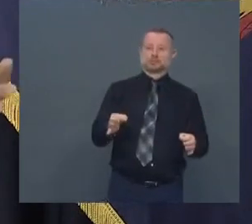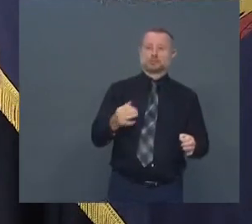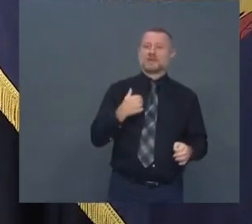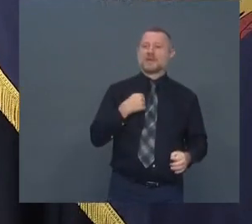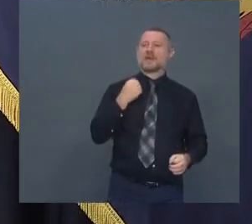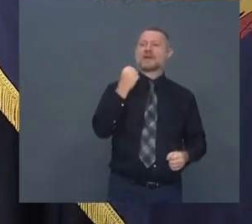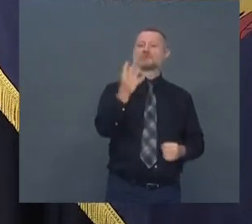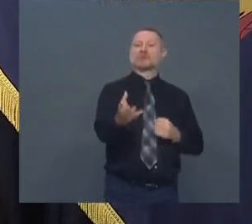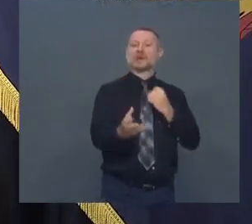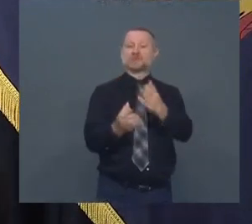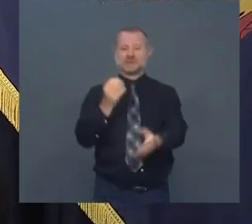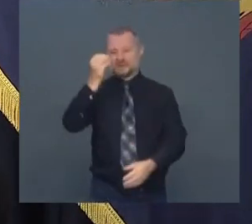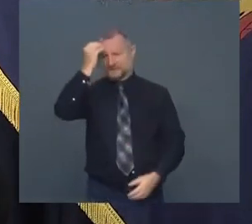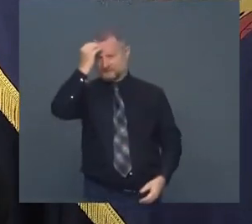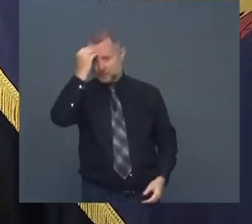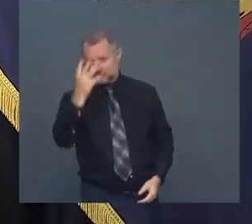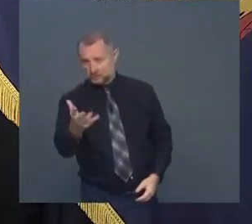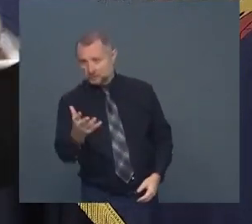alternative is worse